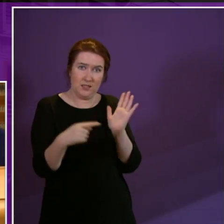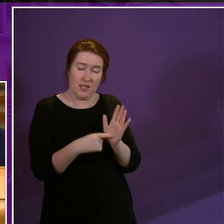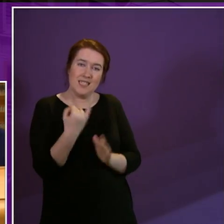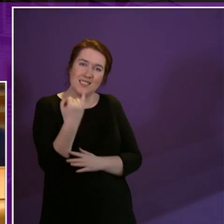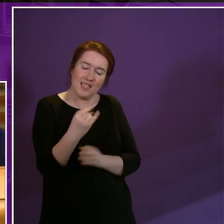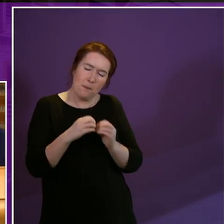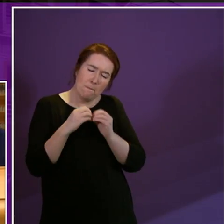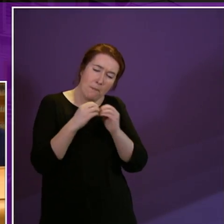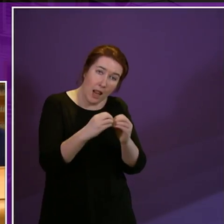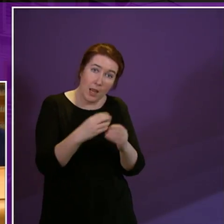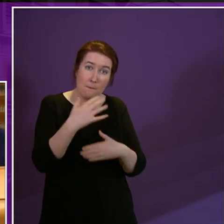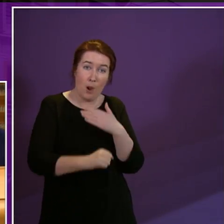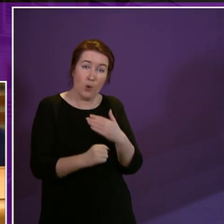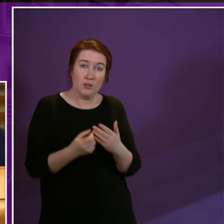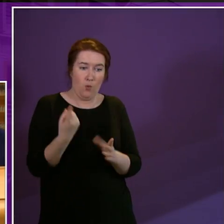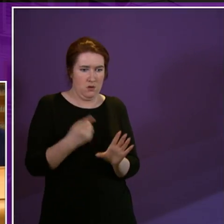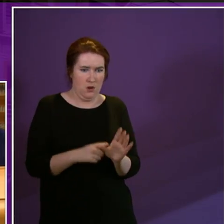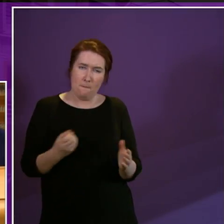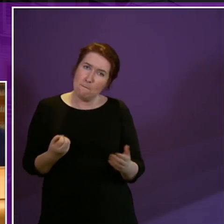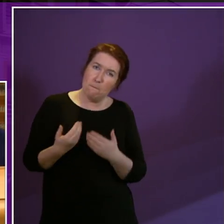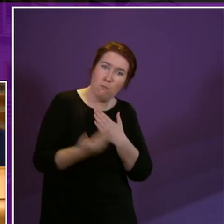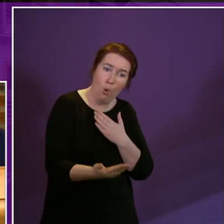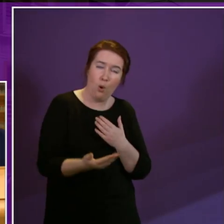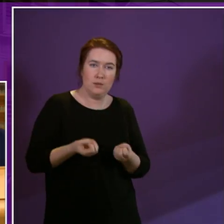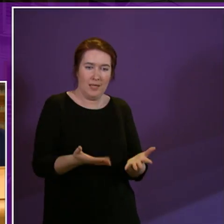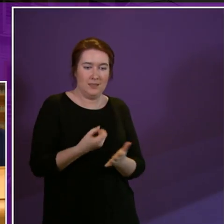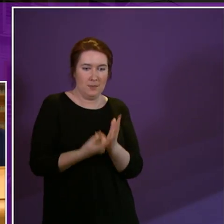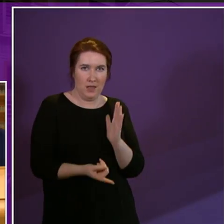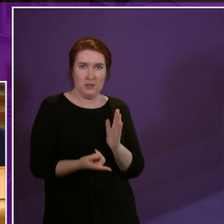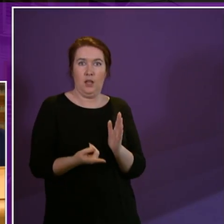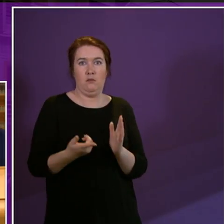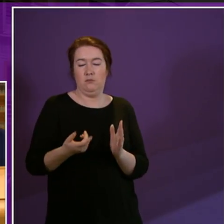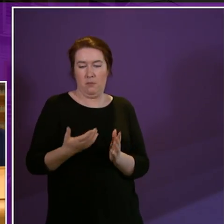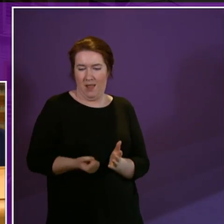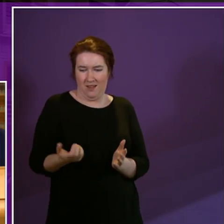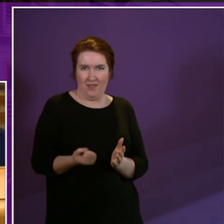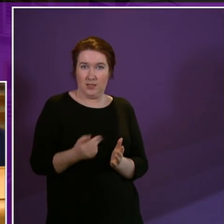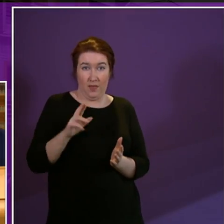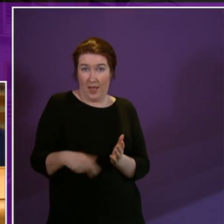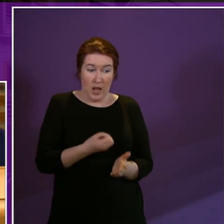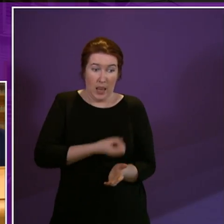a year more is being spent on disability benefits in the United Kingdom now than was the case when the Labour Party were last in government?